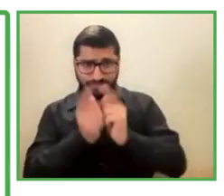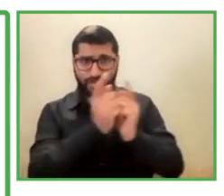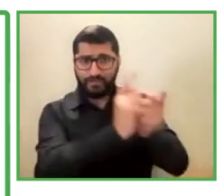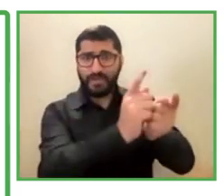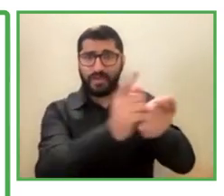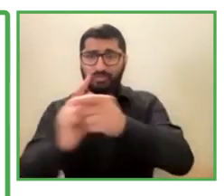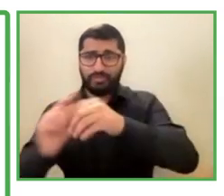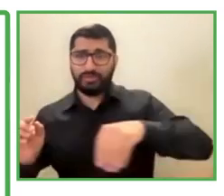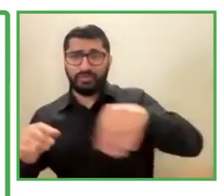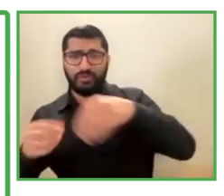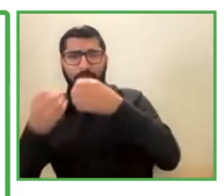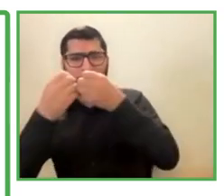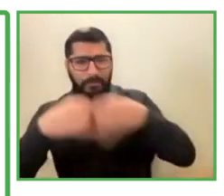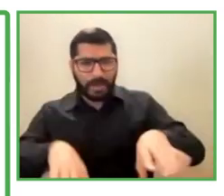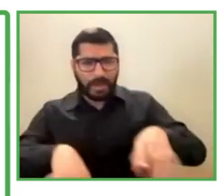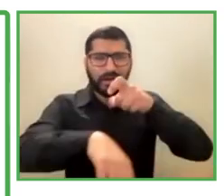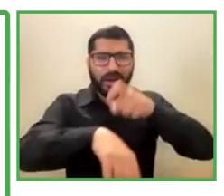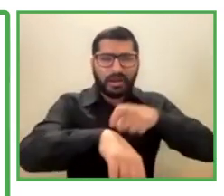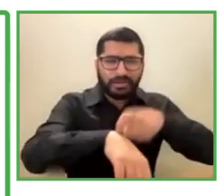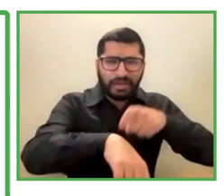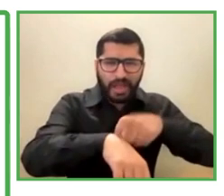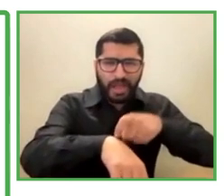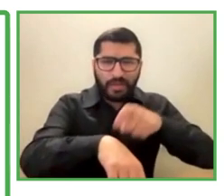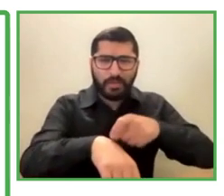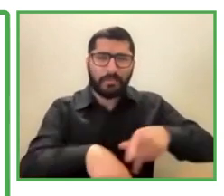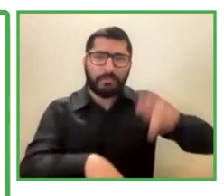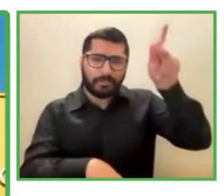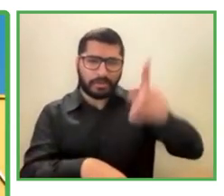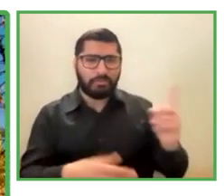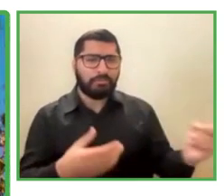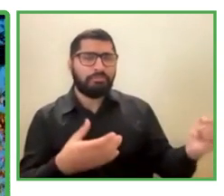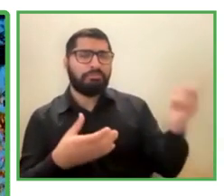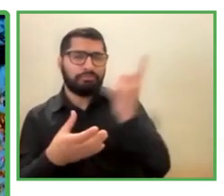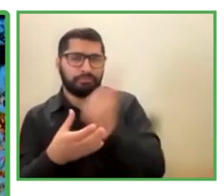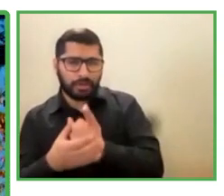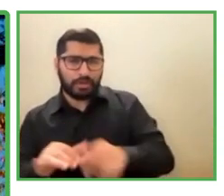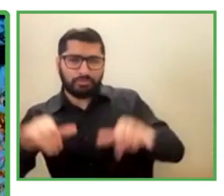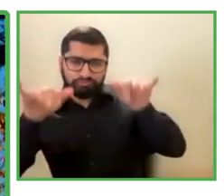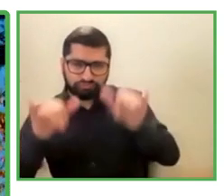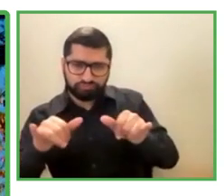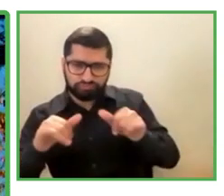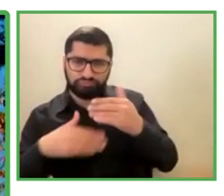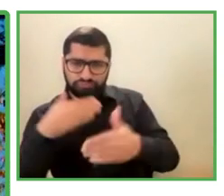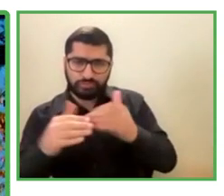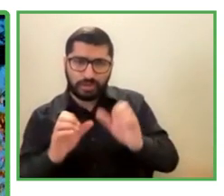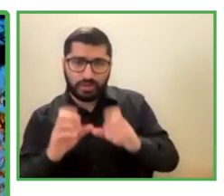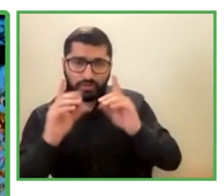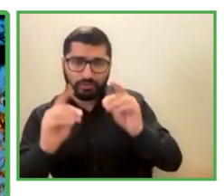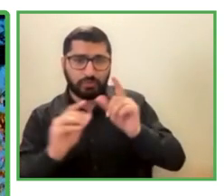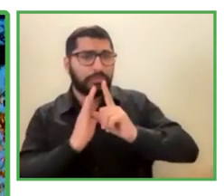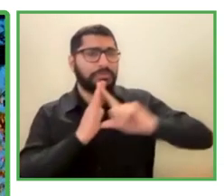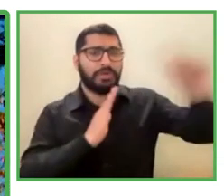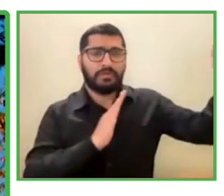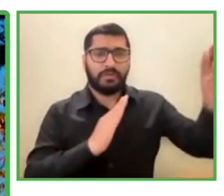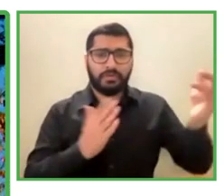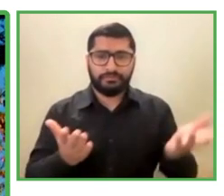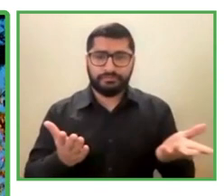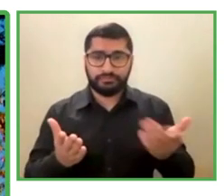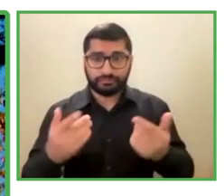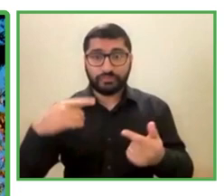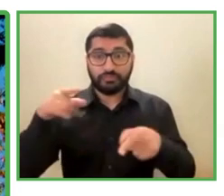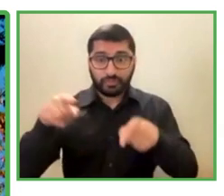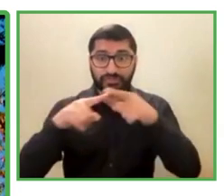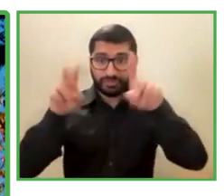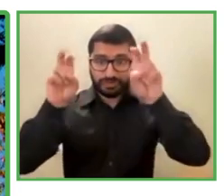we were losing too much time in retraining and hiring new people. And additionally, we